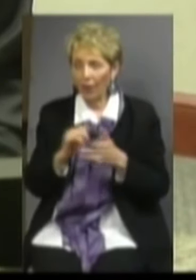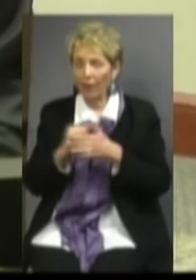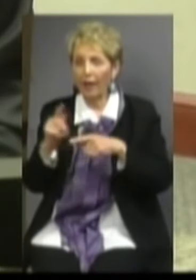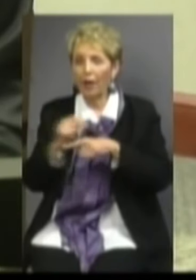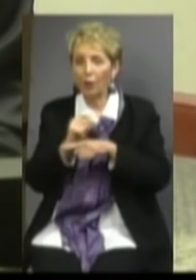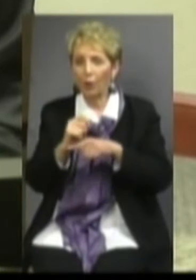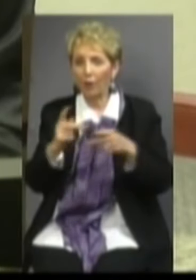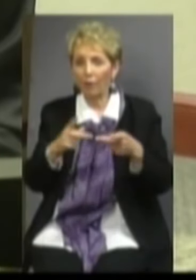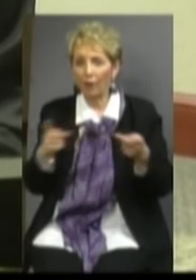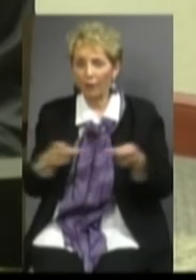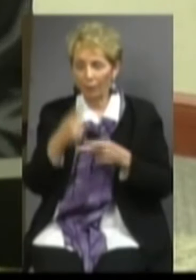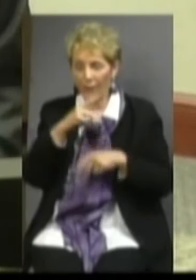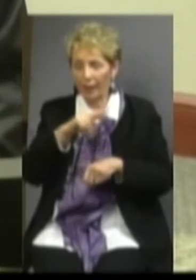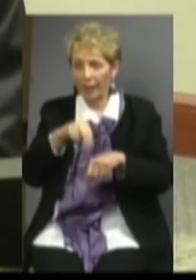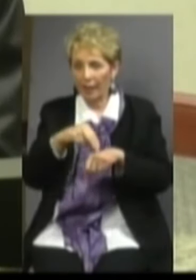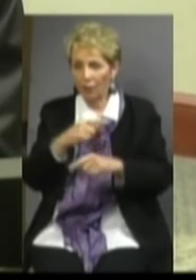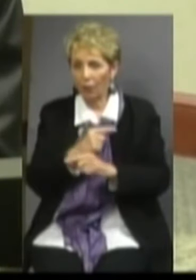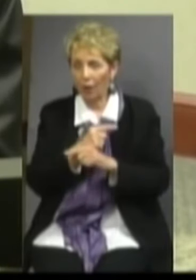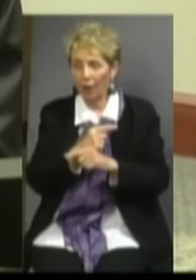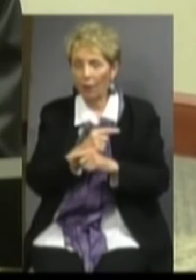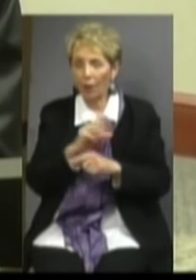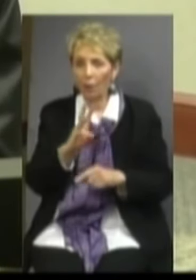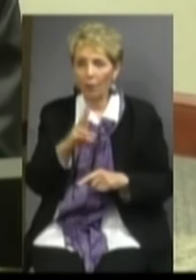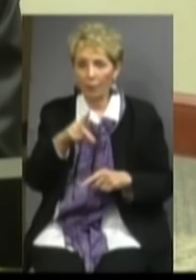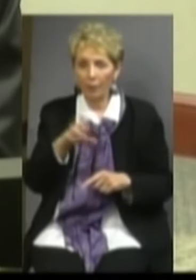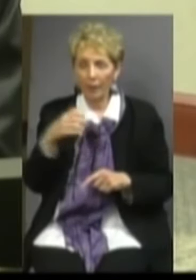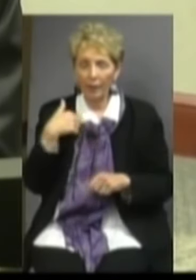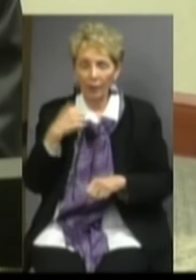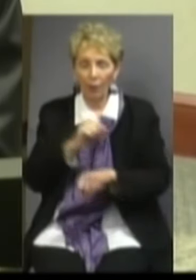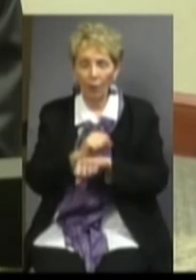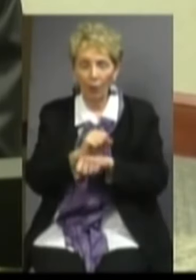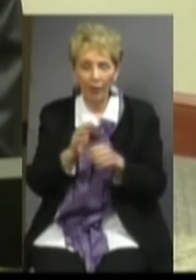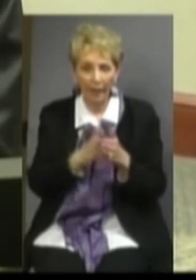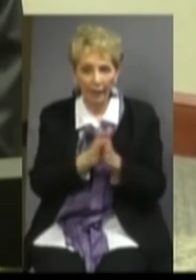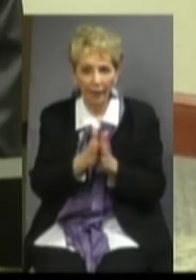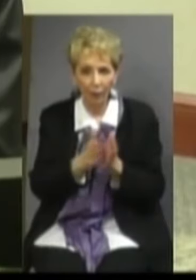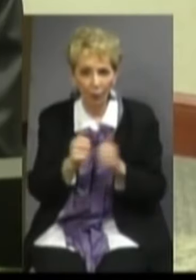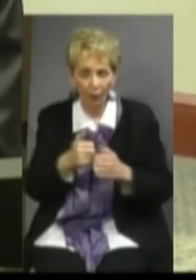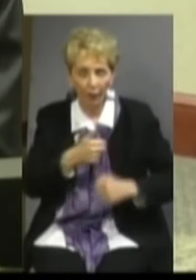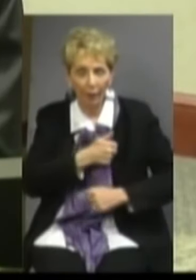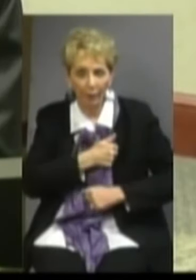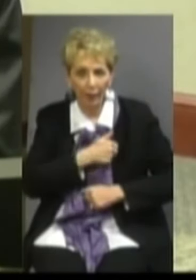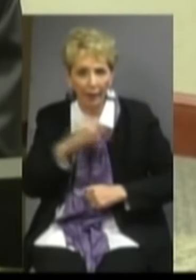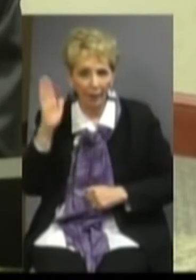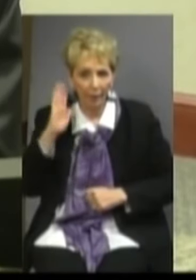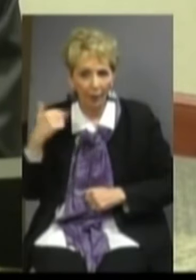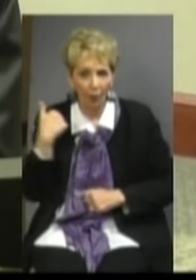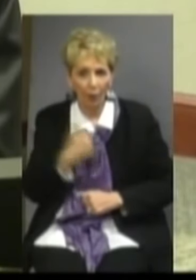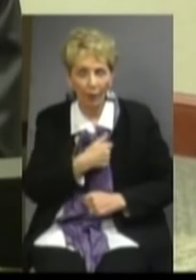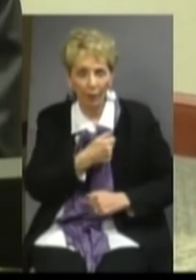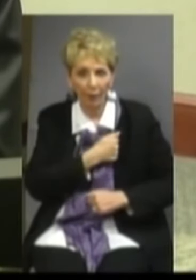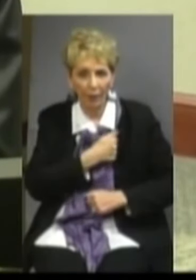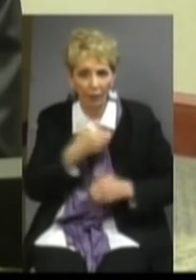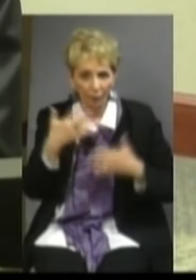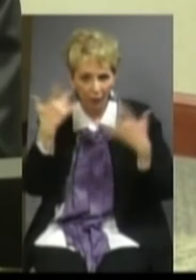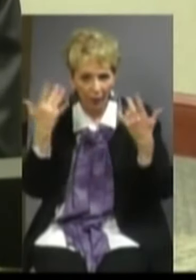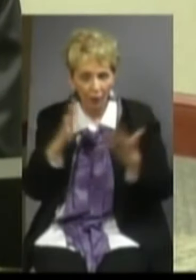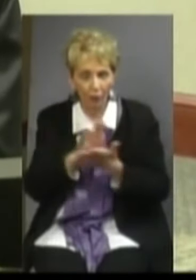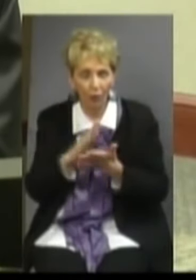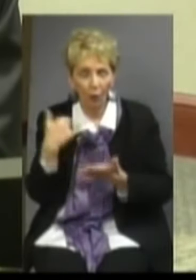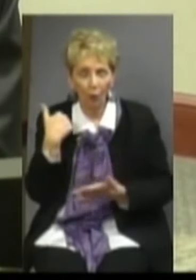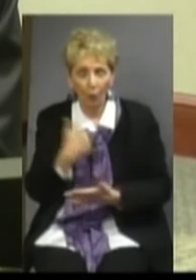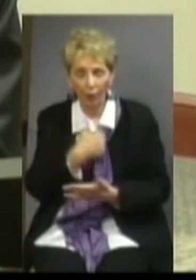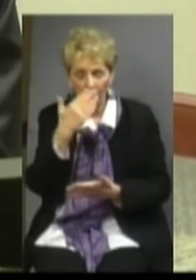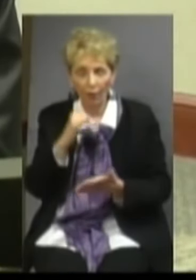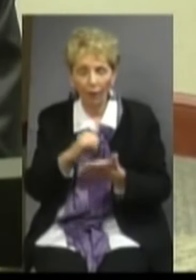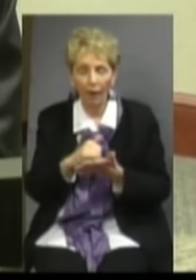facility for the National Guard. Western Piedmont has worked diligently with the military in the past. We are a military-friendly school, and we know that